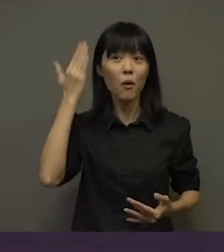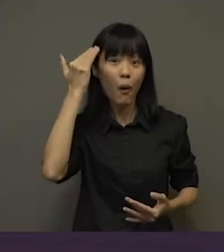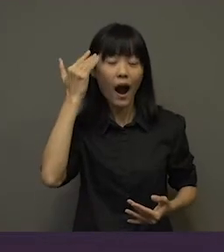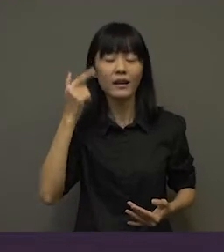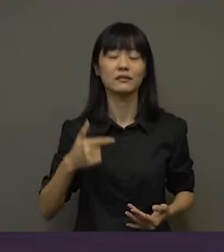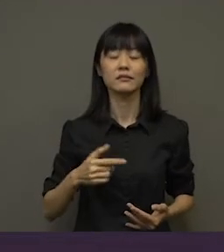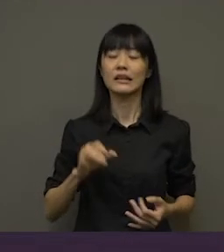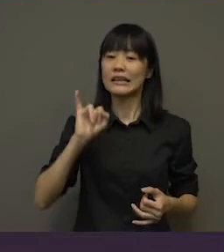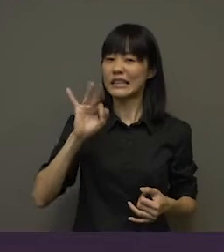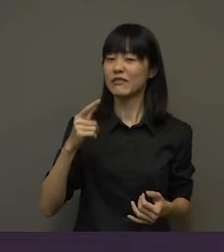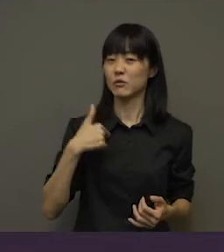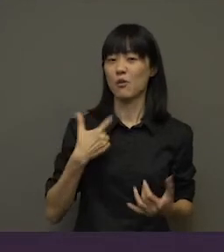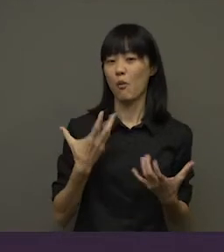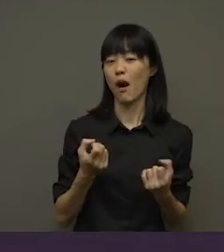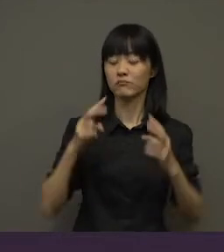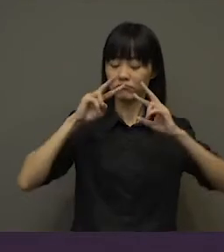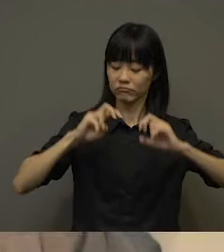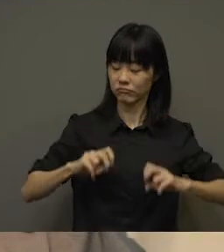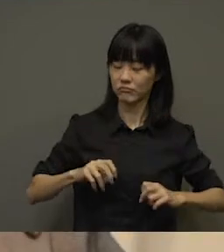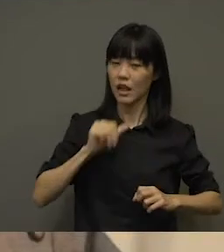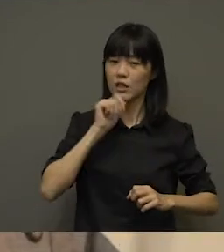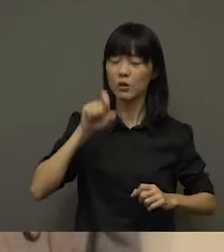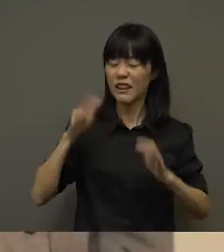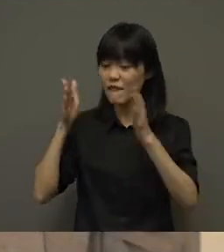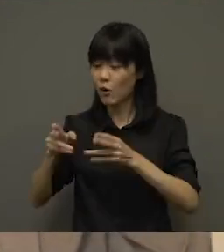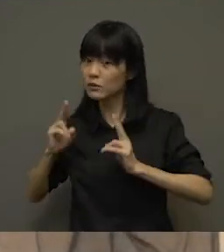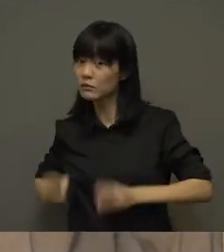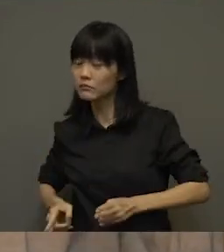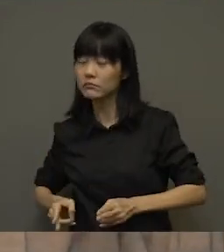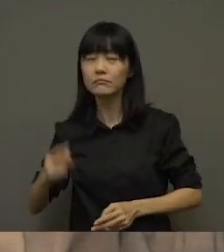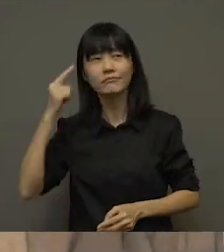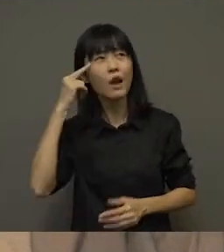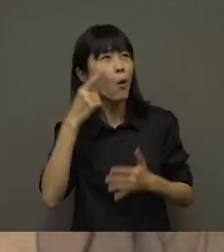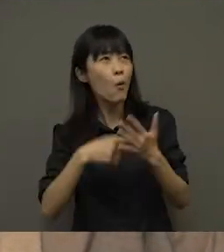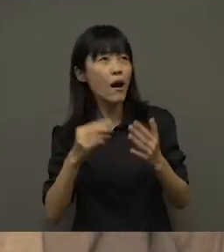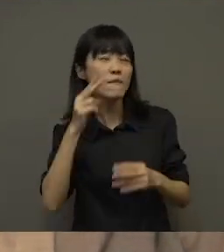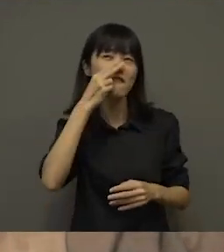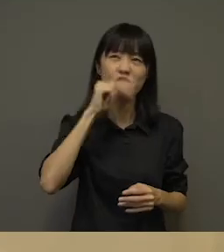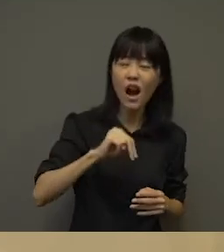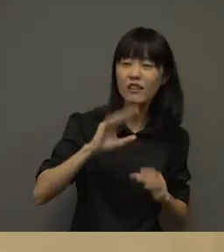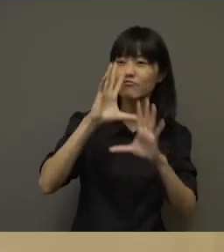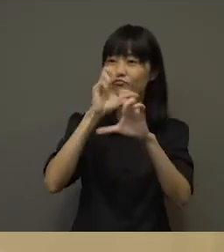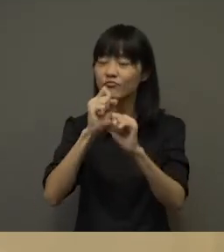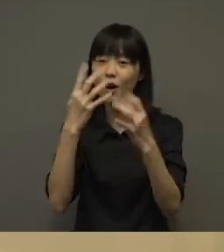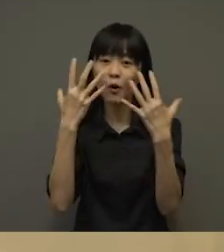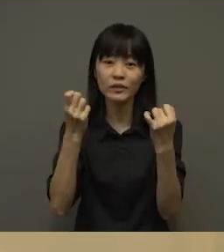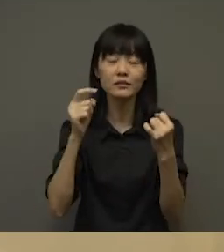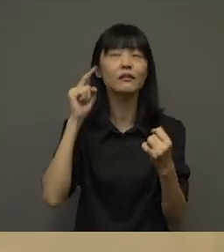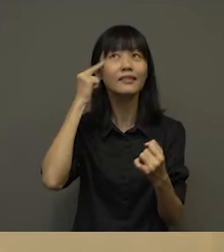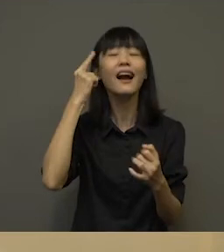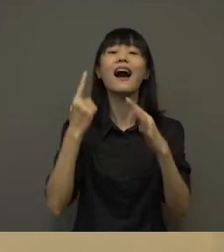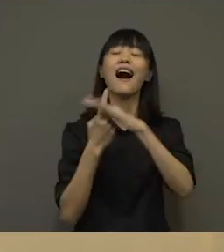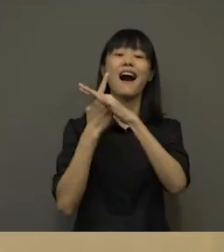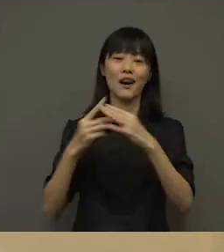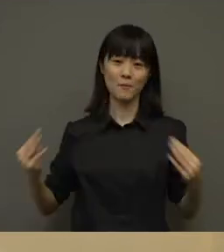to look at other humans to think about ourselves. So then we were thinking what's more fun, what's also what can appeal to an audience. So then we decided to